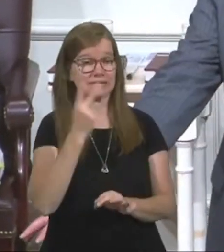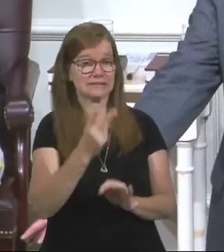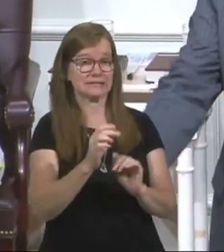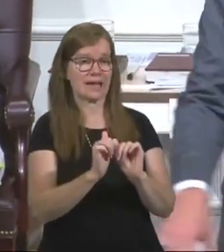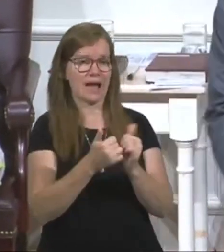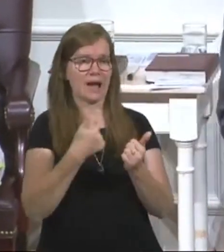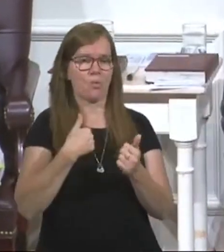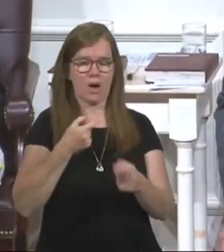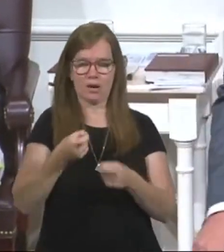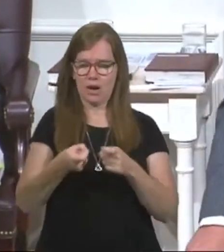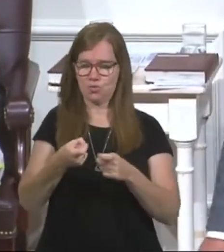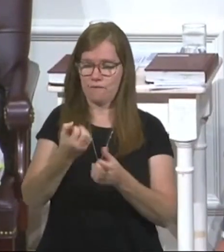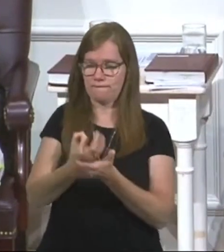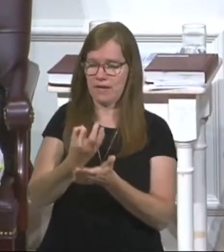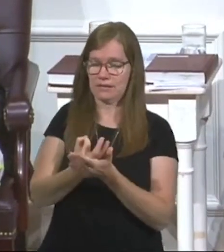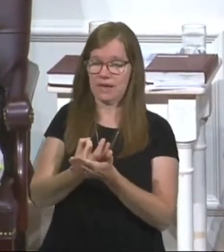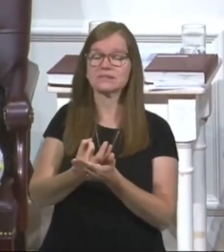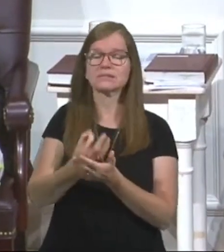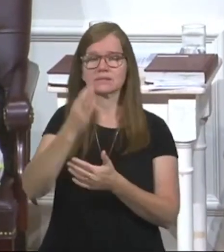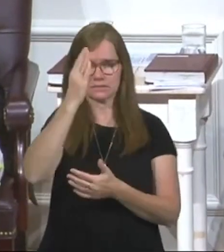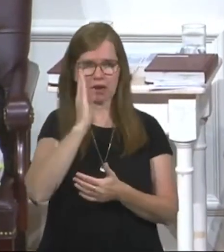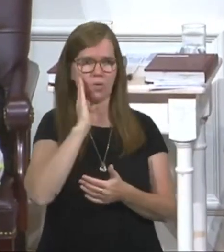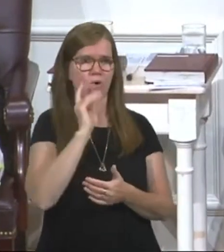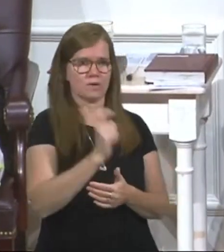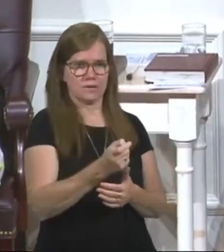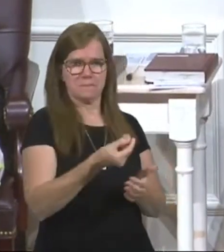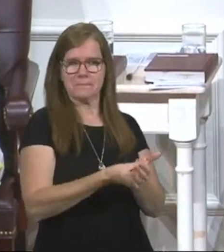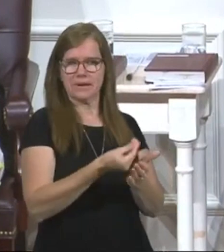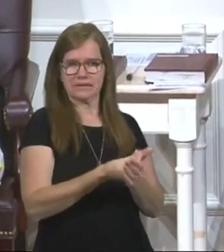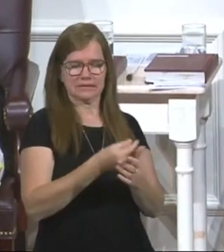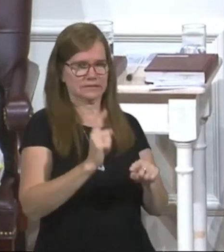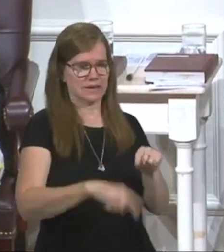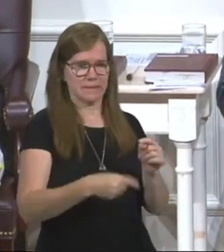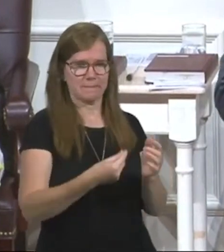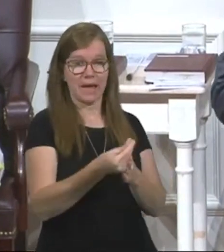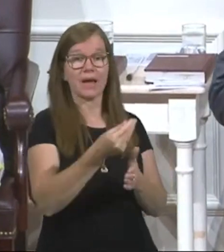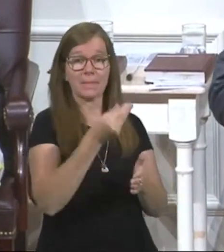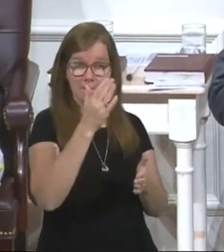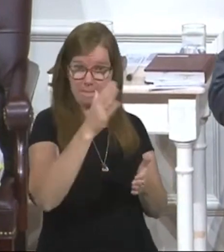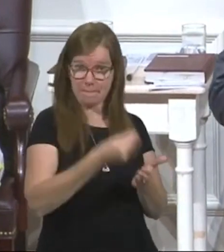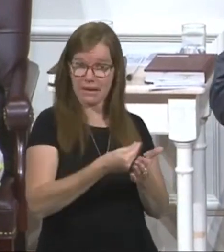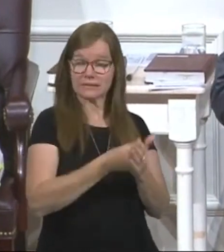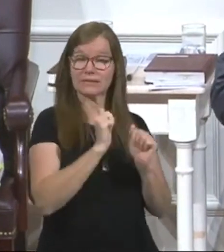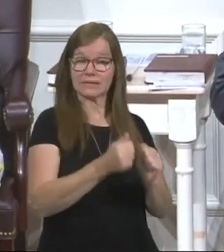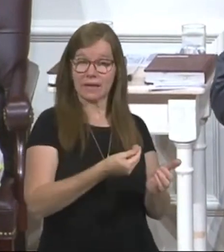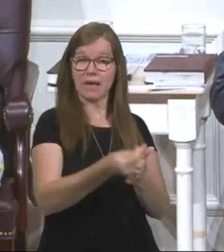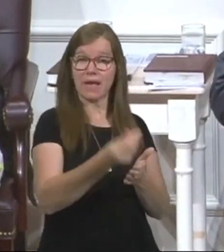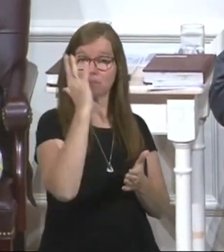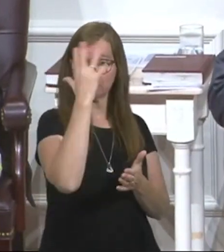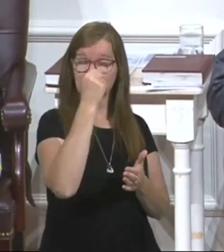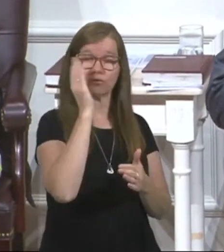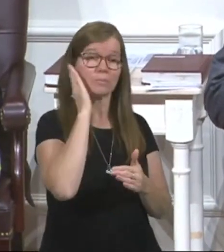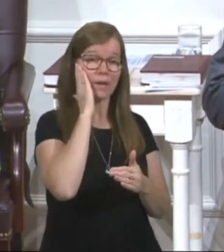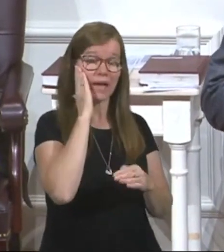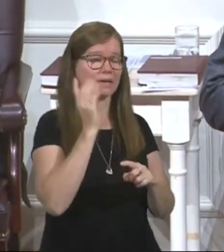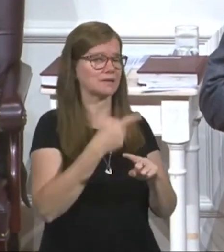how I handle finances. He I'm going to give you things that money can't buy. You know, money can buy a beautiful bed, but it can't give you a good night's rest.